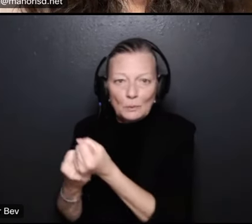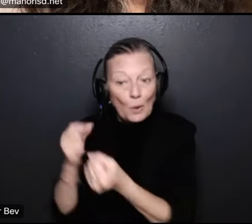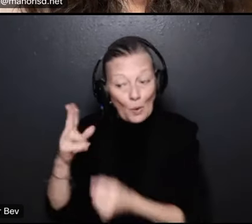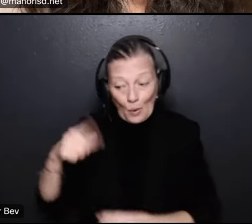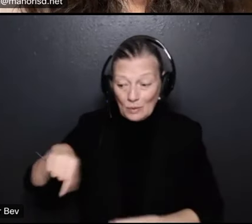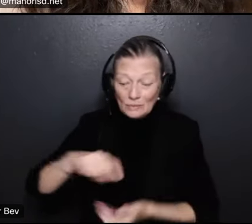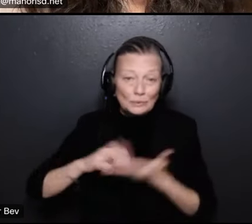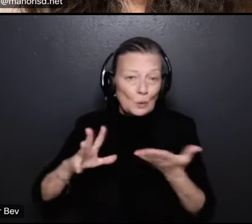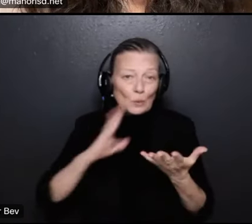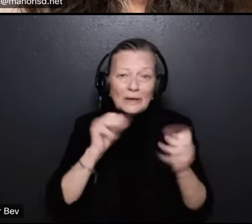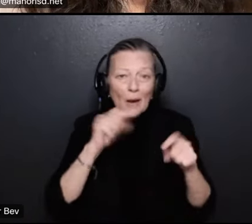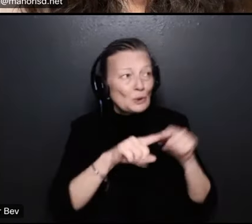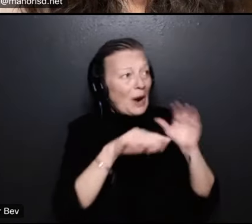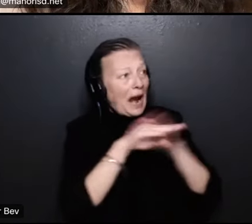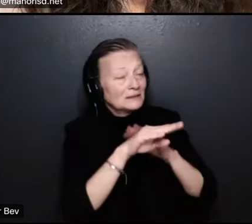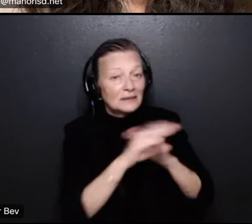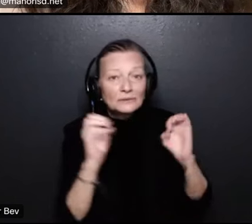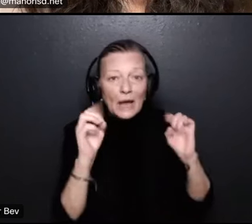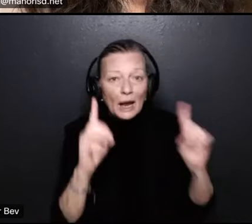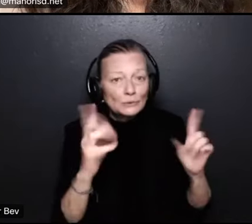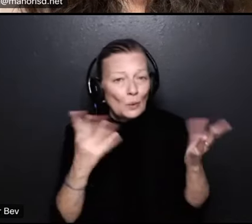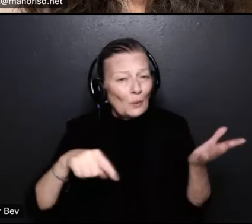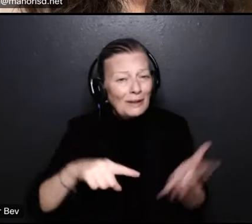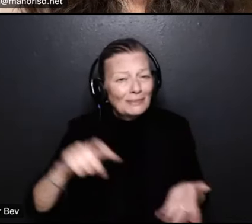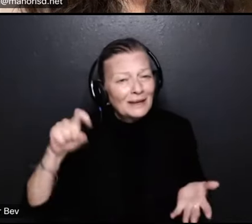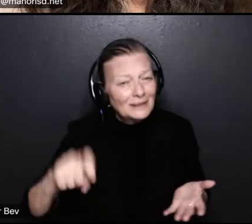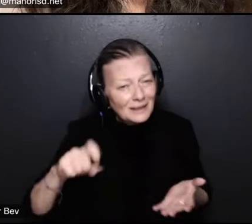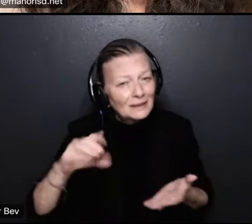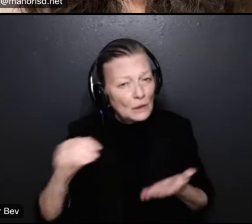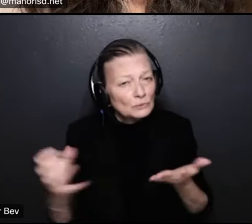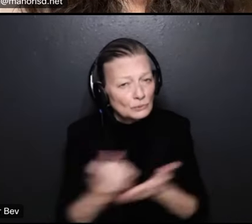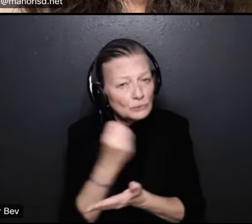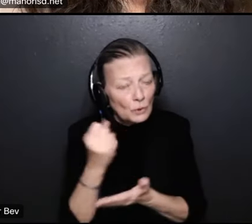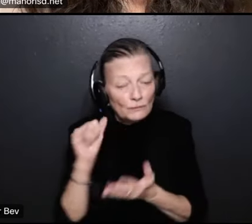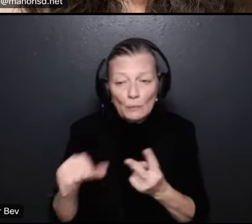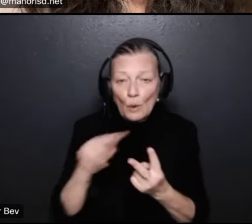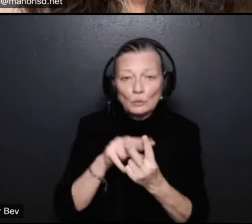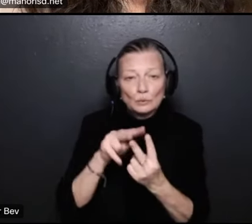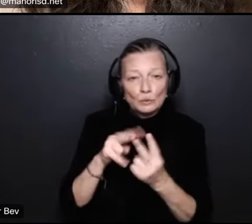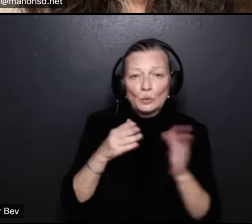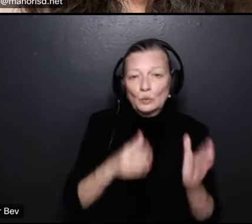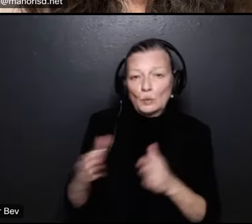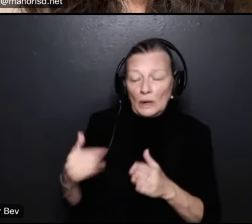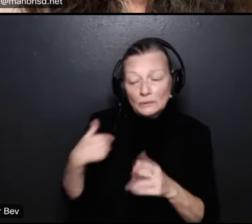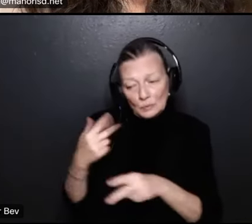that they so duly need and deserve so in those two ways we're definitely staying focused on those vulnerable populations